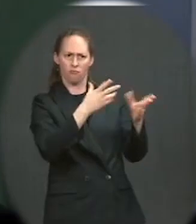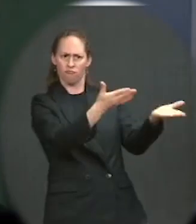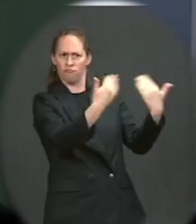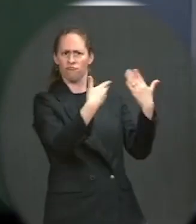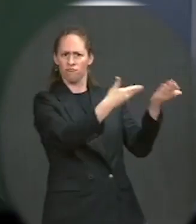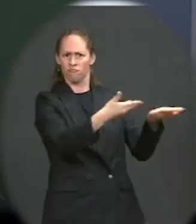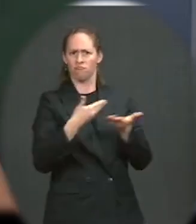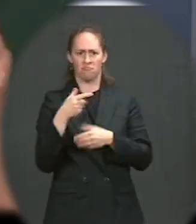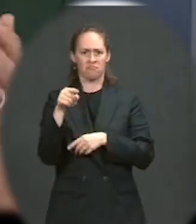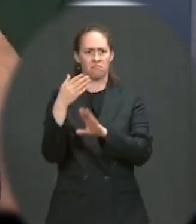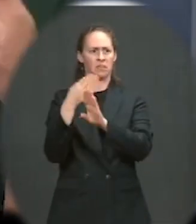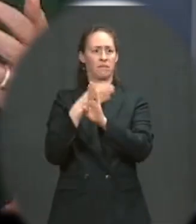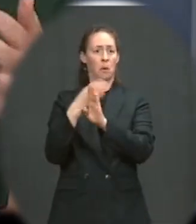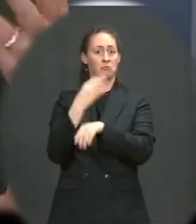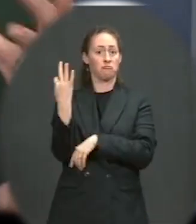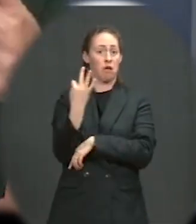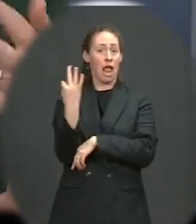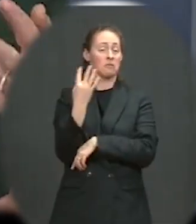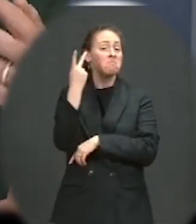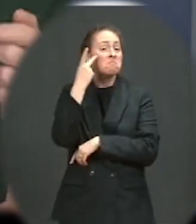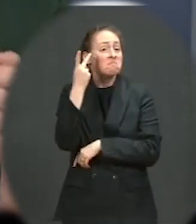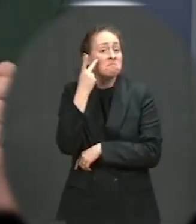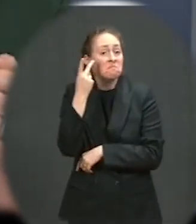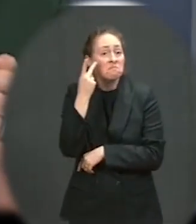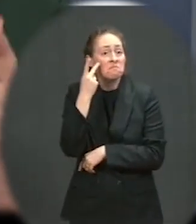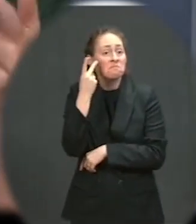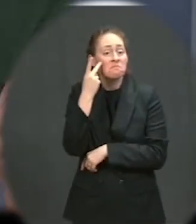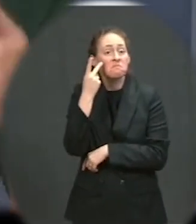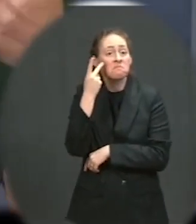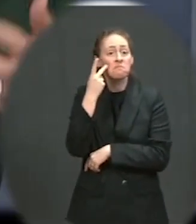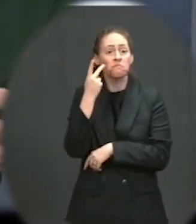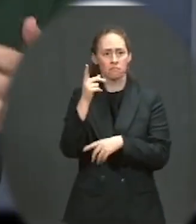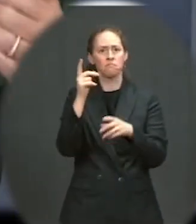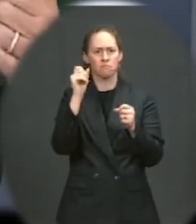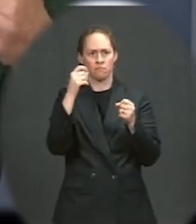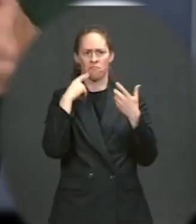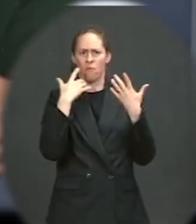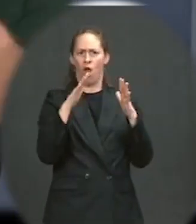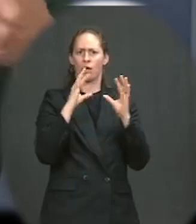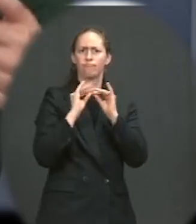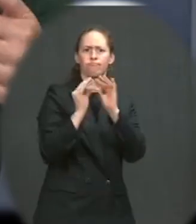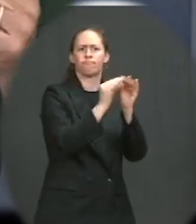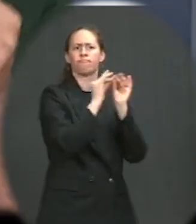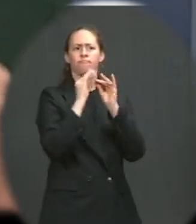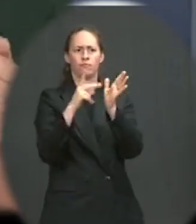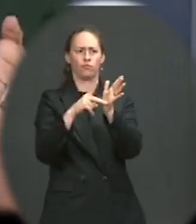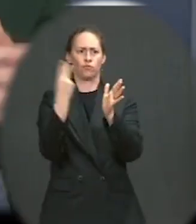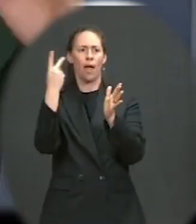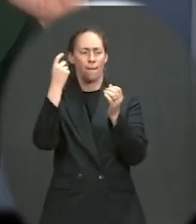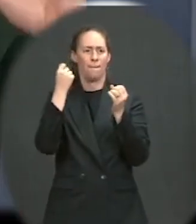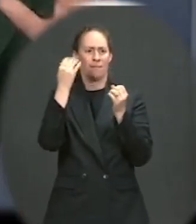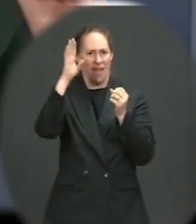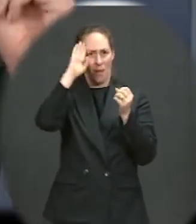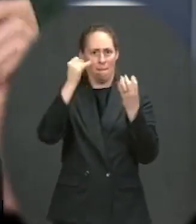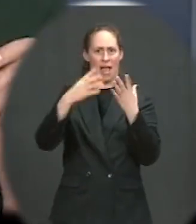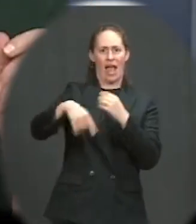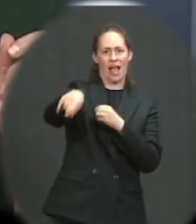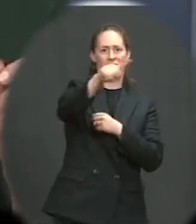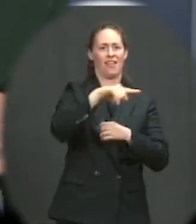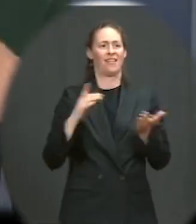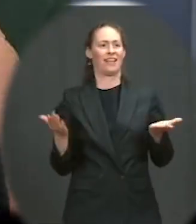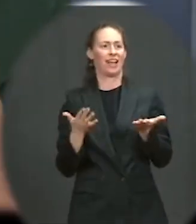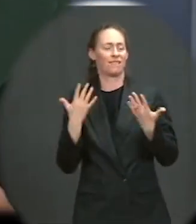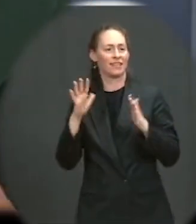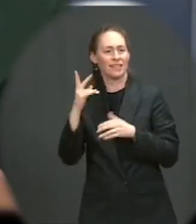We'll see. There were a couple rounds. There were two rounds of discussions yesterday. And I know you're all aware of this, or many of you cover this closely. But there was one in the